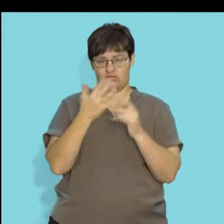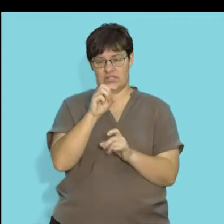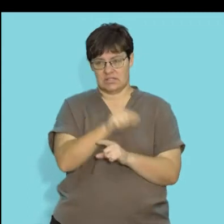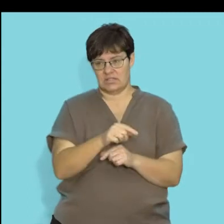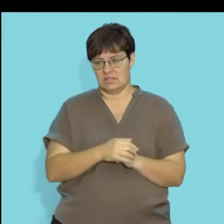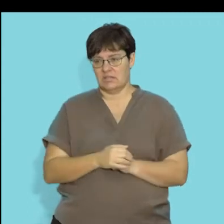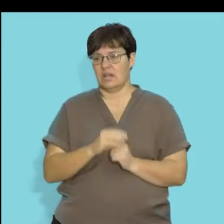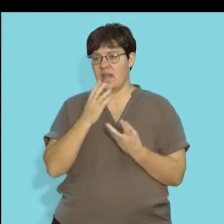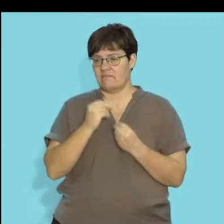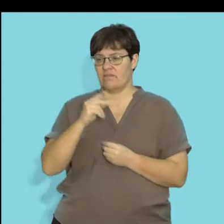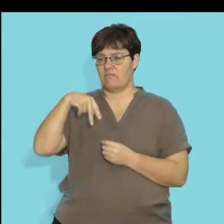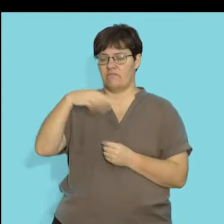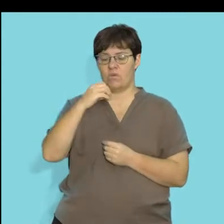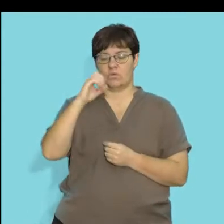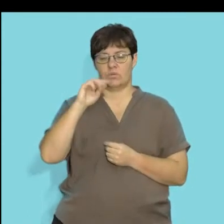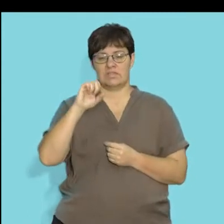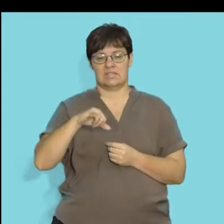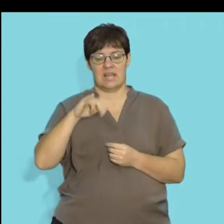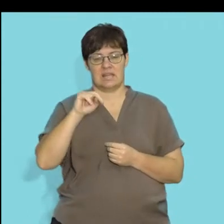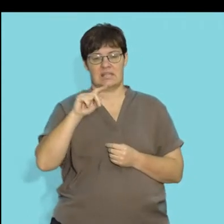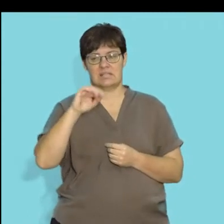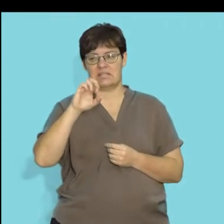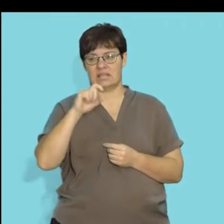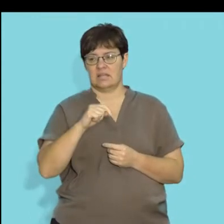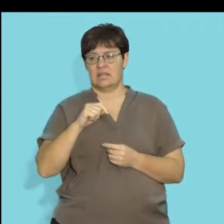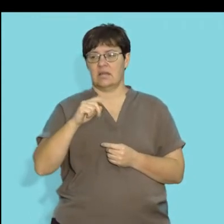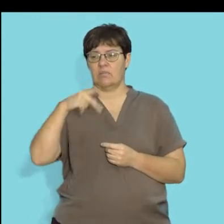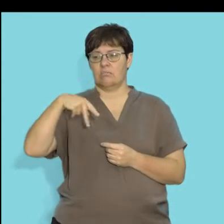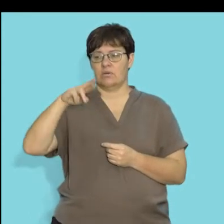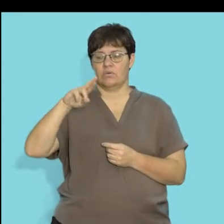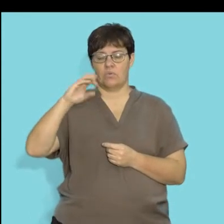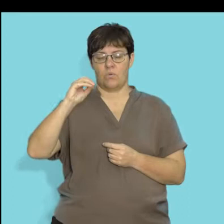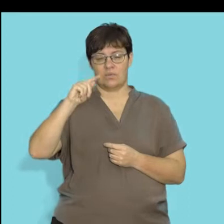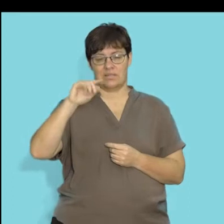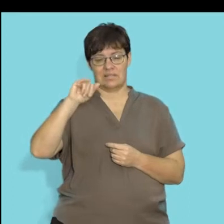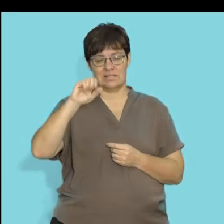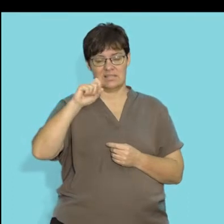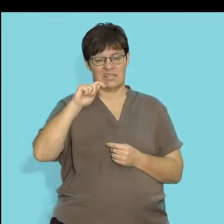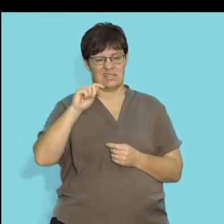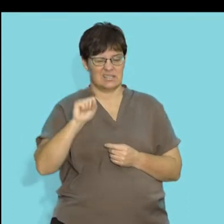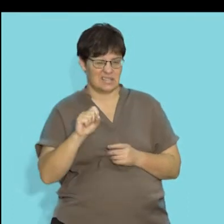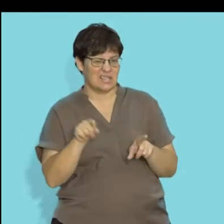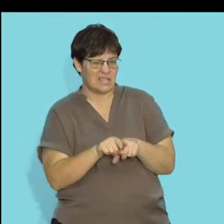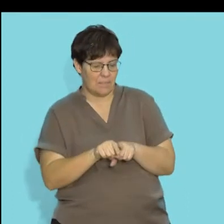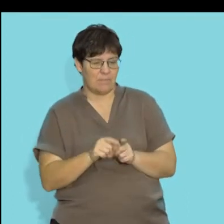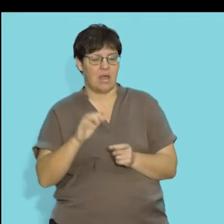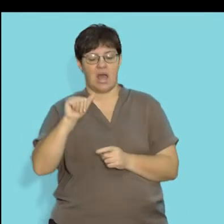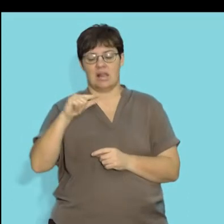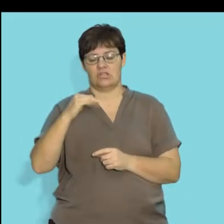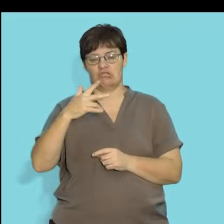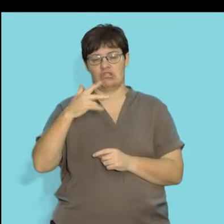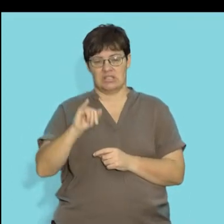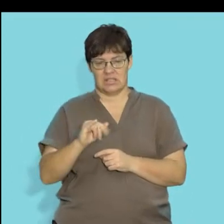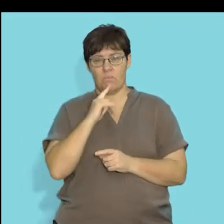We know that there are certain photosynthetic protists, algae, that are able to produce energy by using